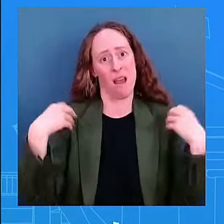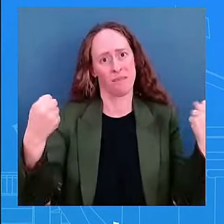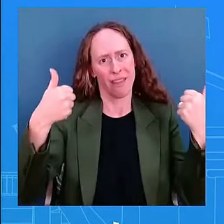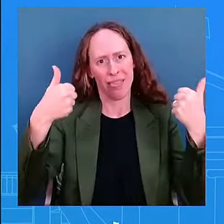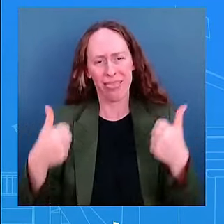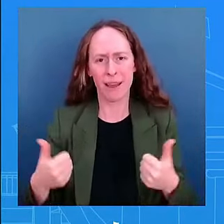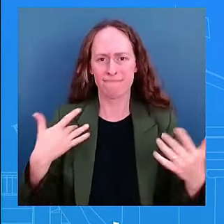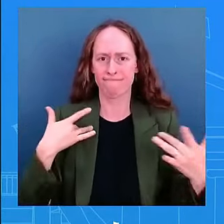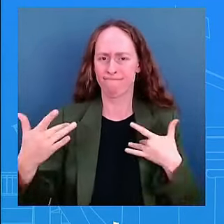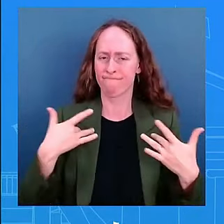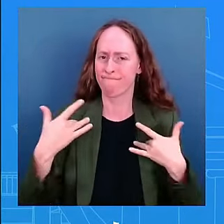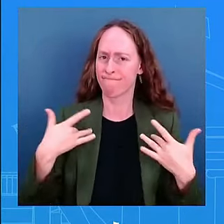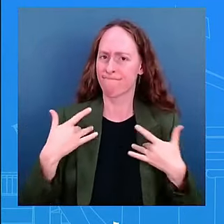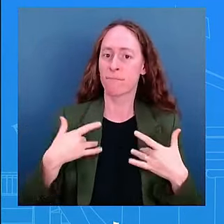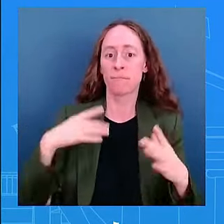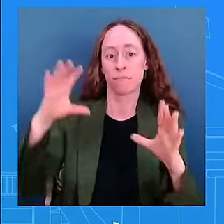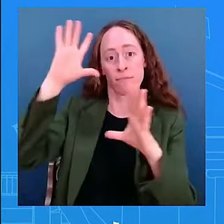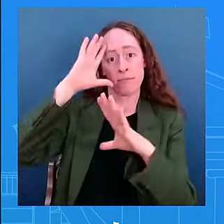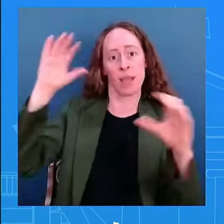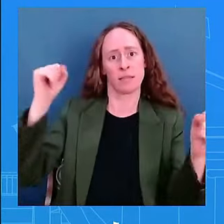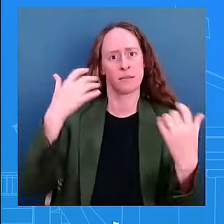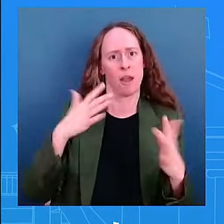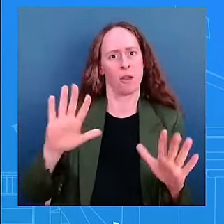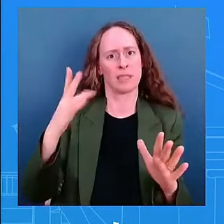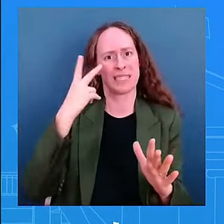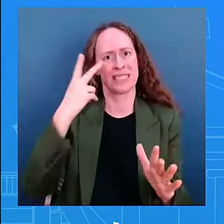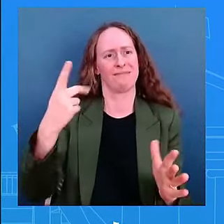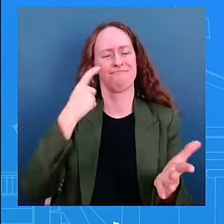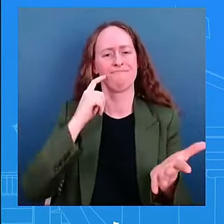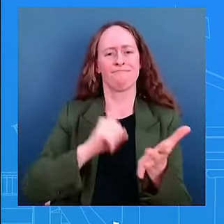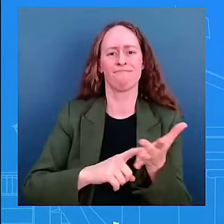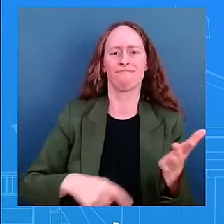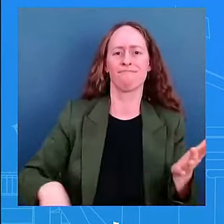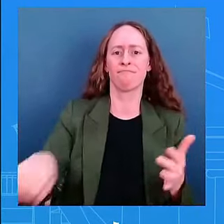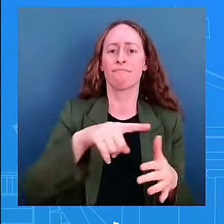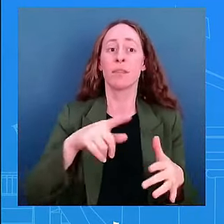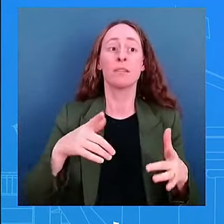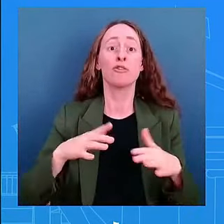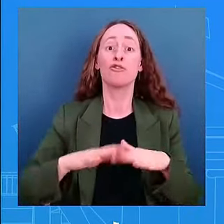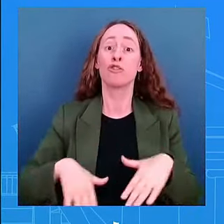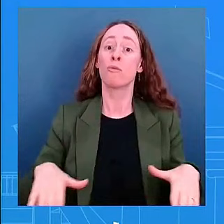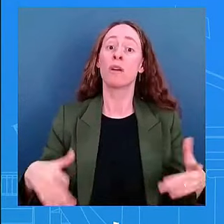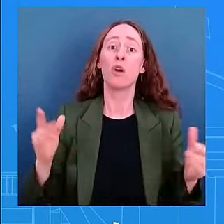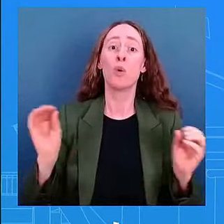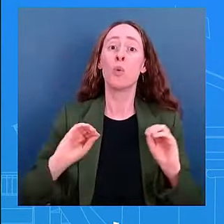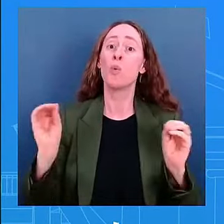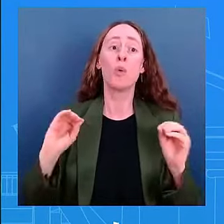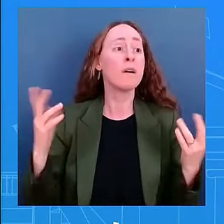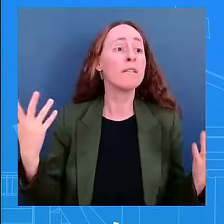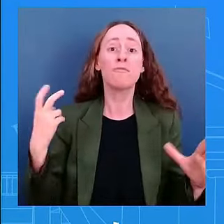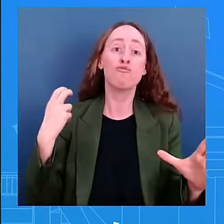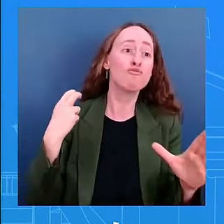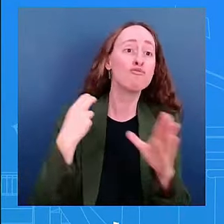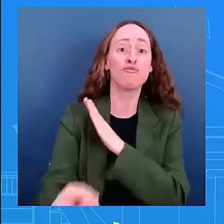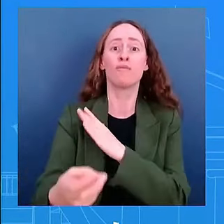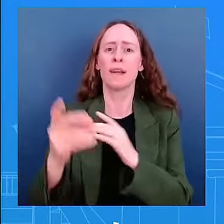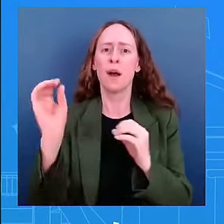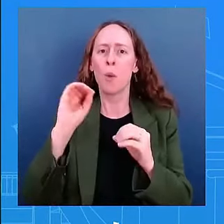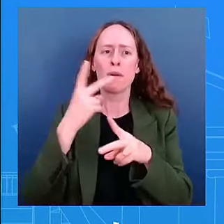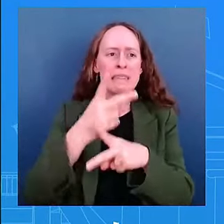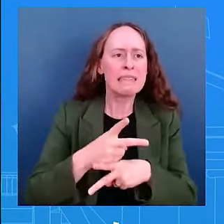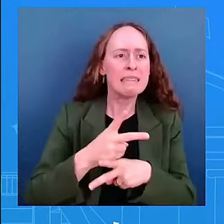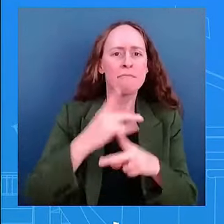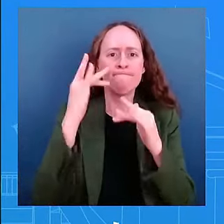west online with virtually no limits of regulation and it's past time to address that it's exactly why he has made